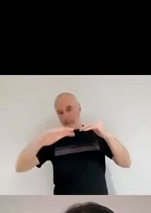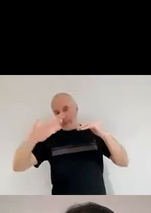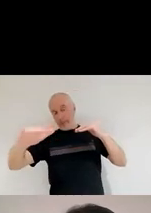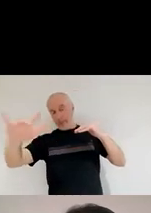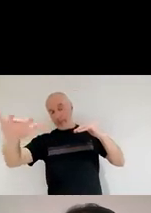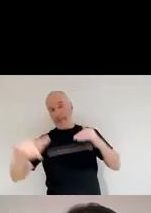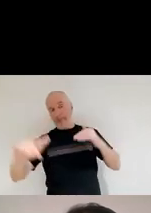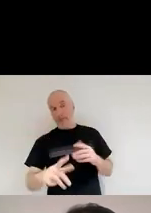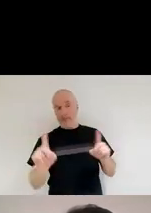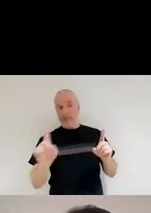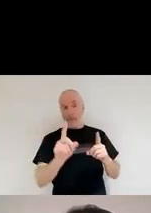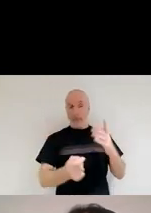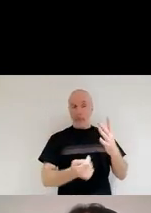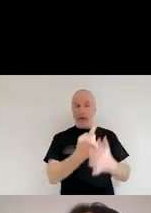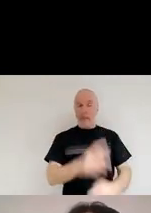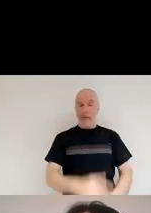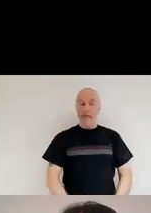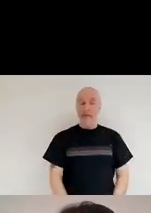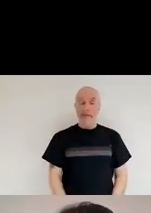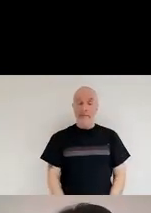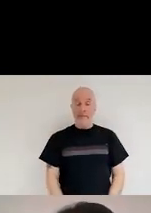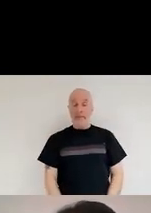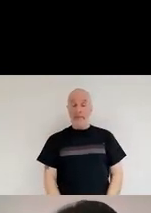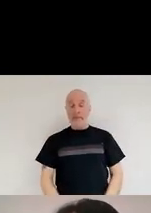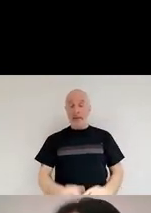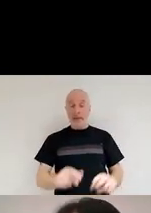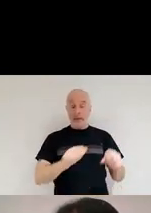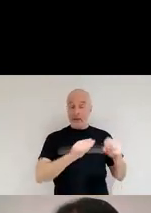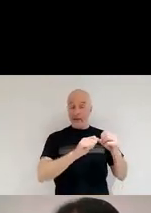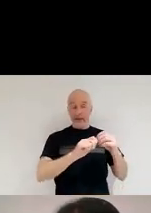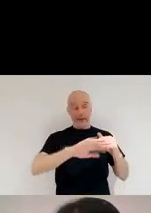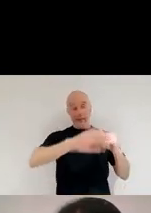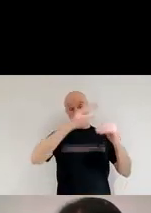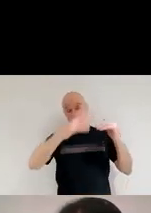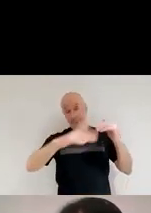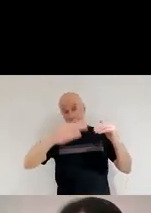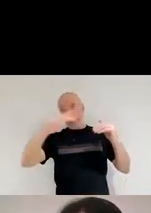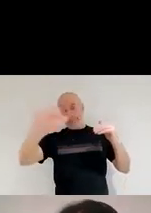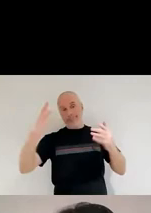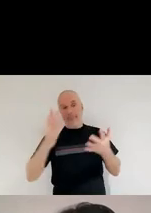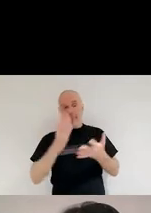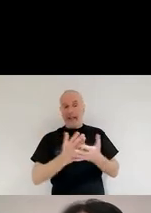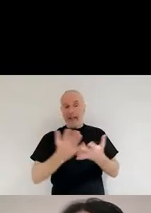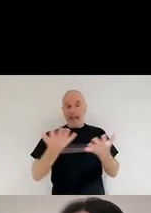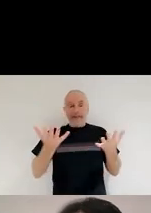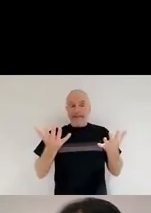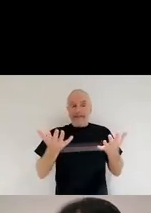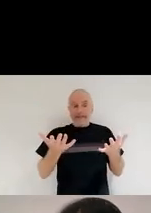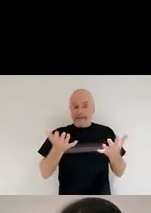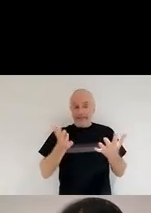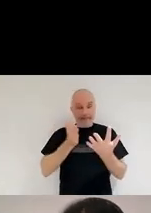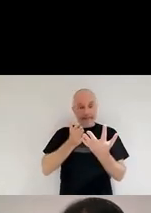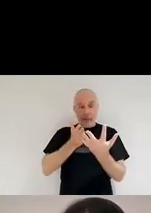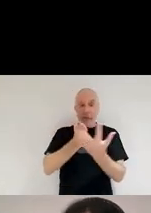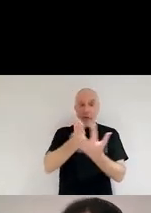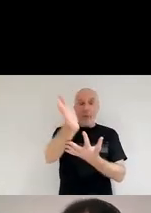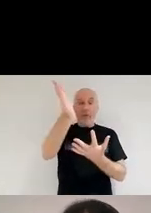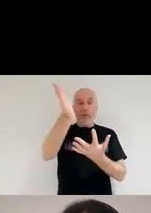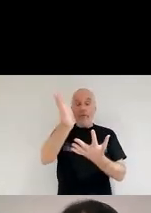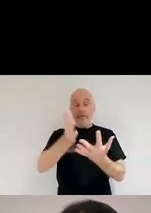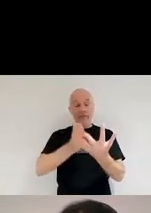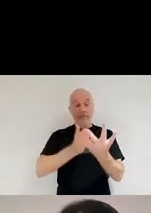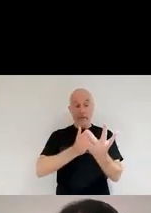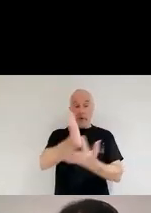is that basically your wavelength is so big that it doesn't care that the dust is there at all. So it just passes through, right?